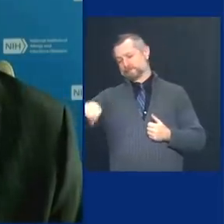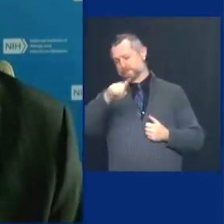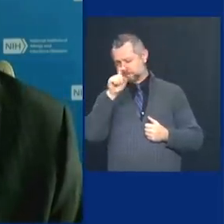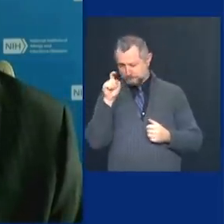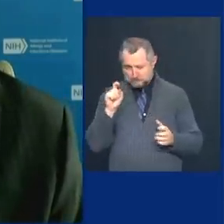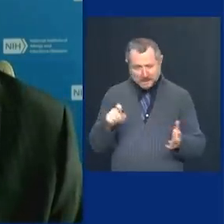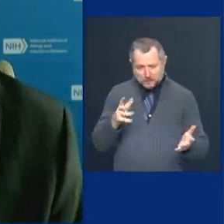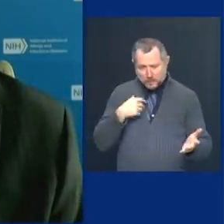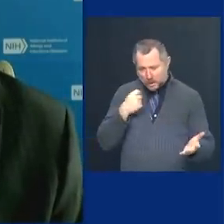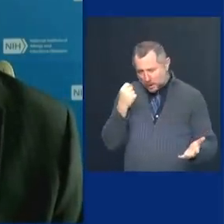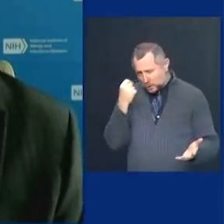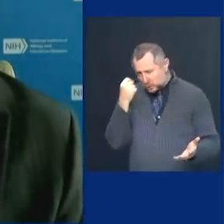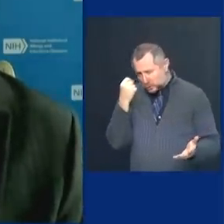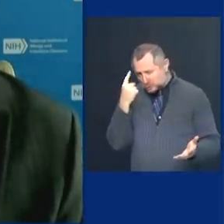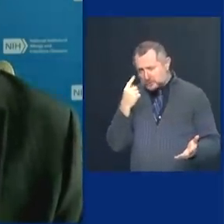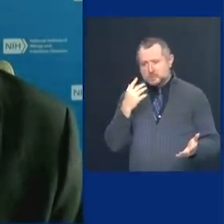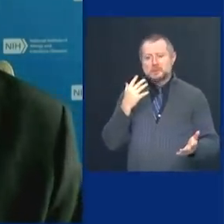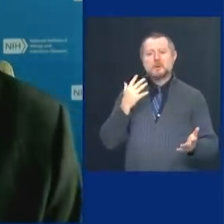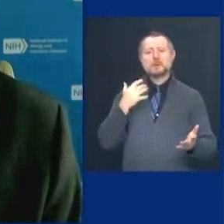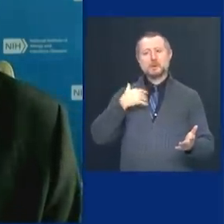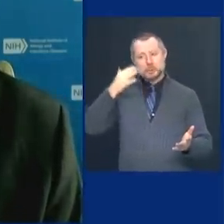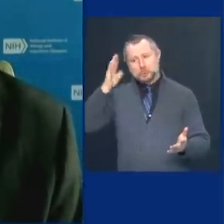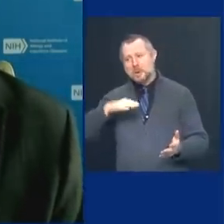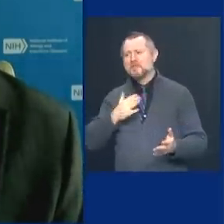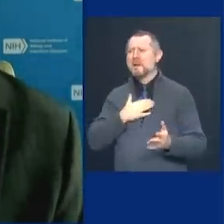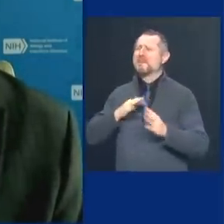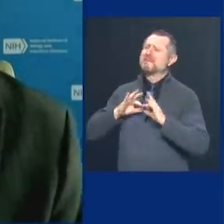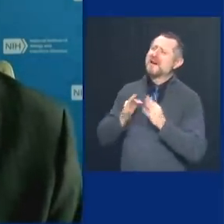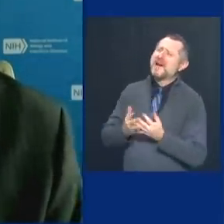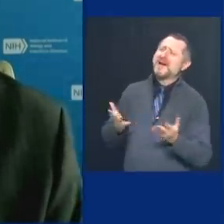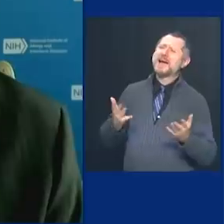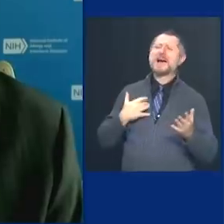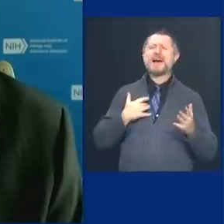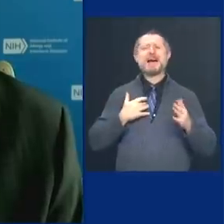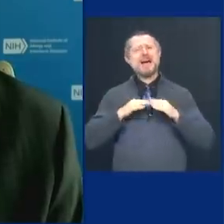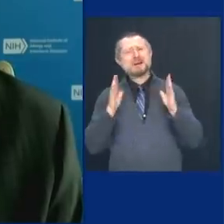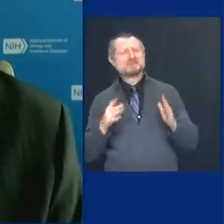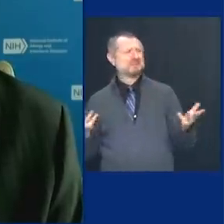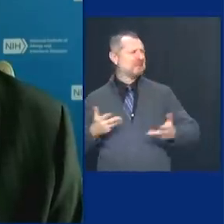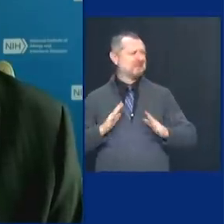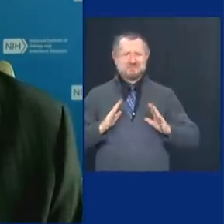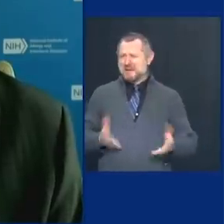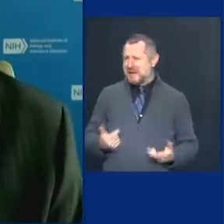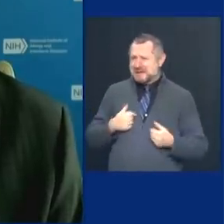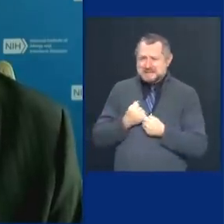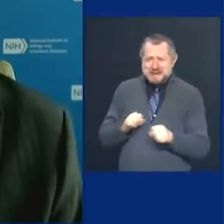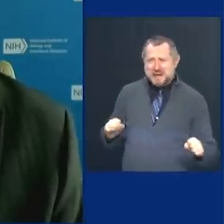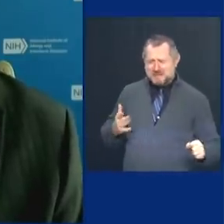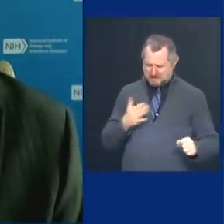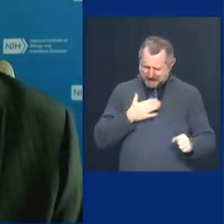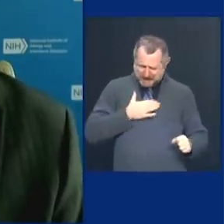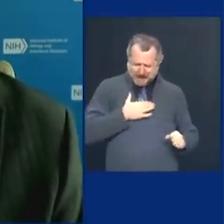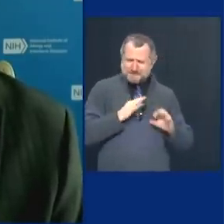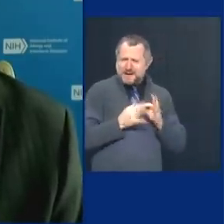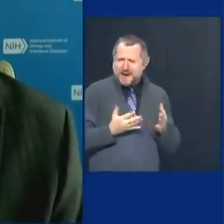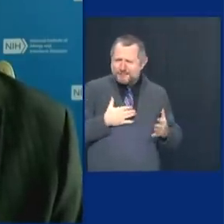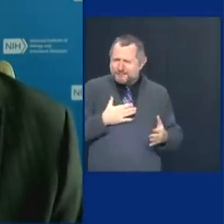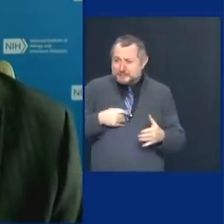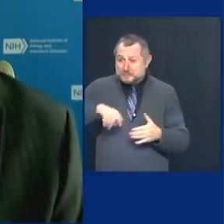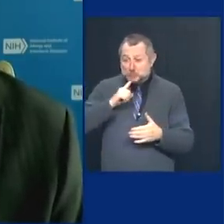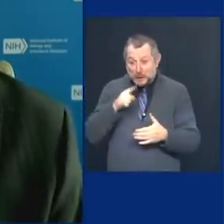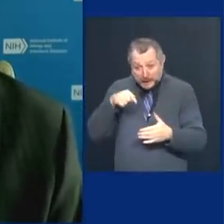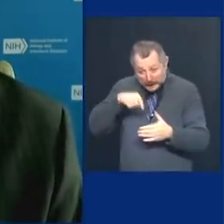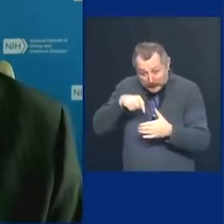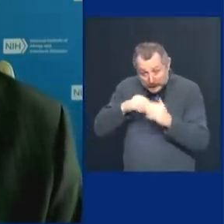thing to think when I have family and friends over for the holidays, Christmas and Hanukkah, you get indoors, you take your mask off because you're